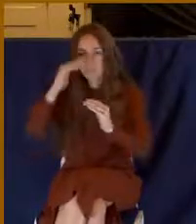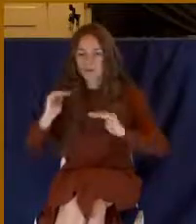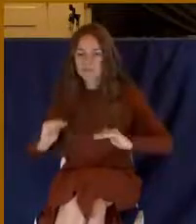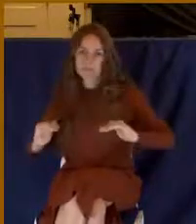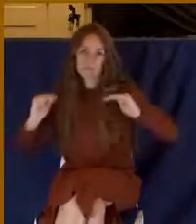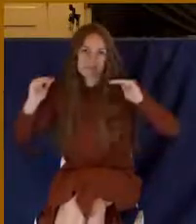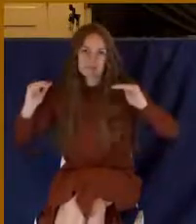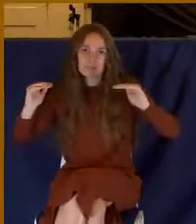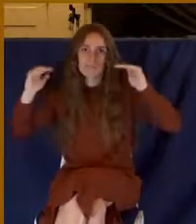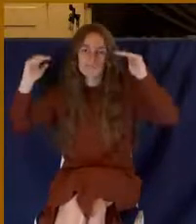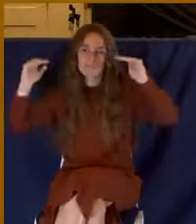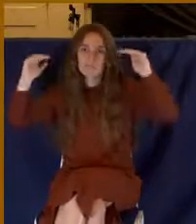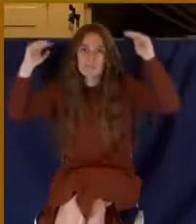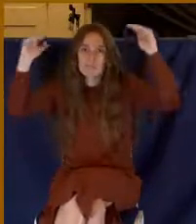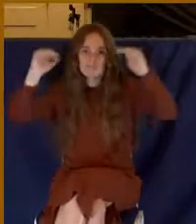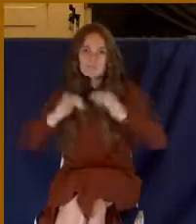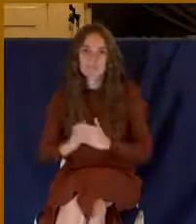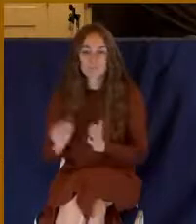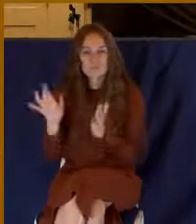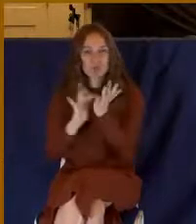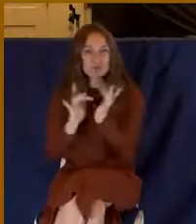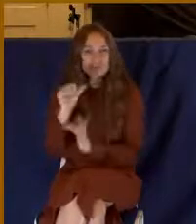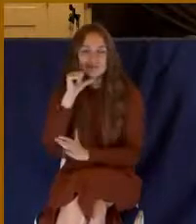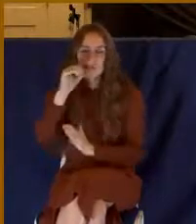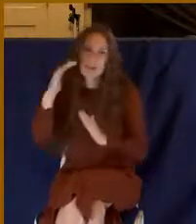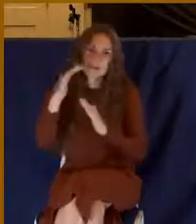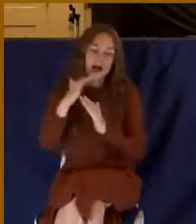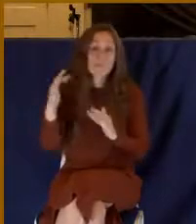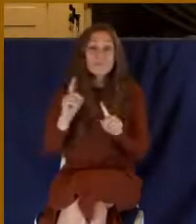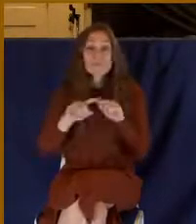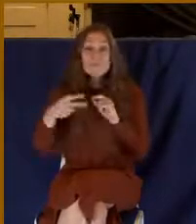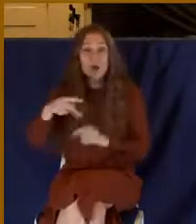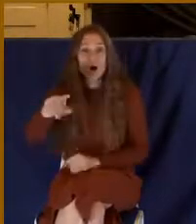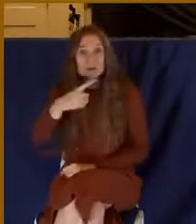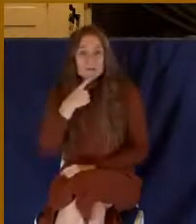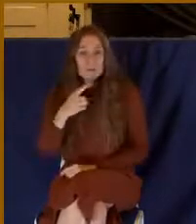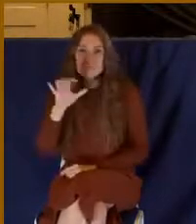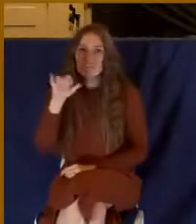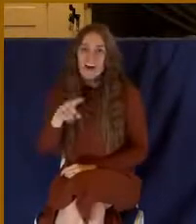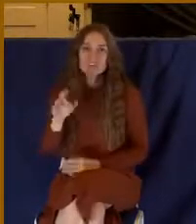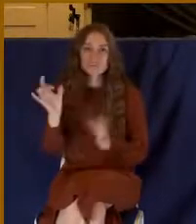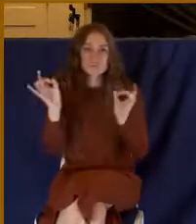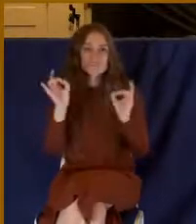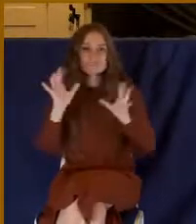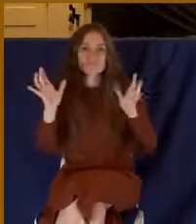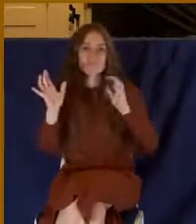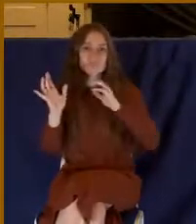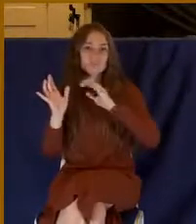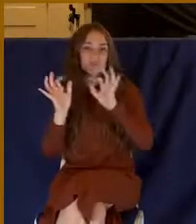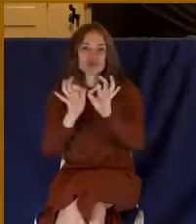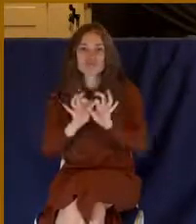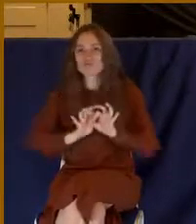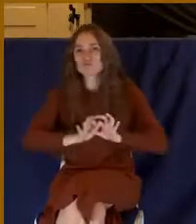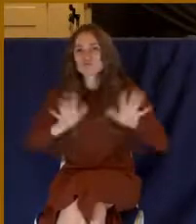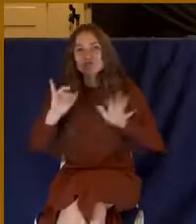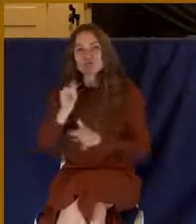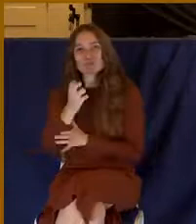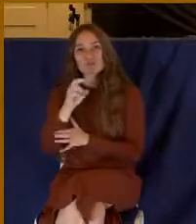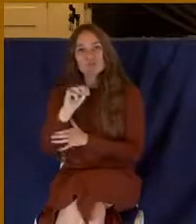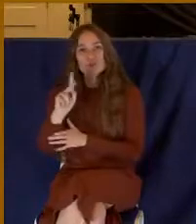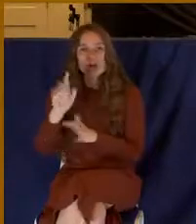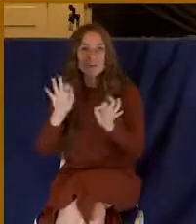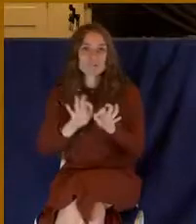perfection. And you know what Paul is saying about all this? It's all junk. Look, Jesus is not